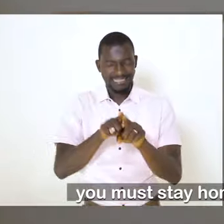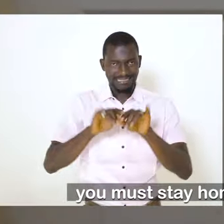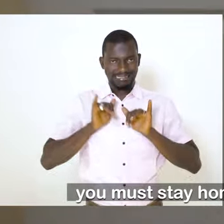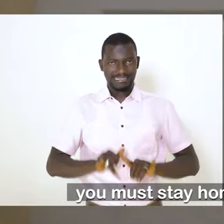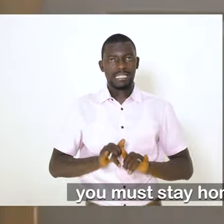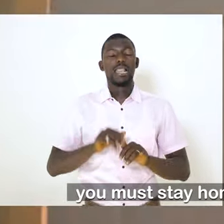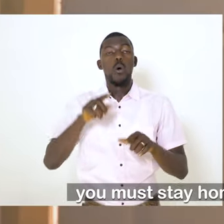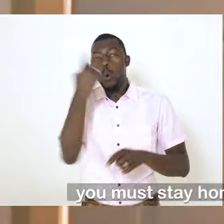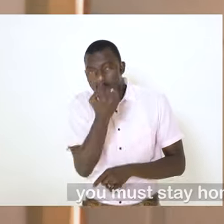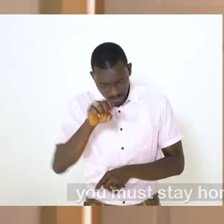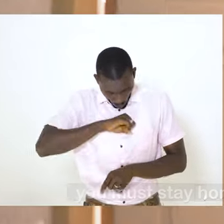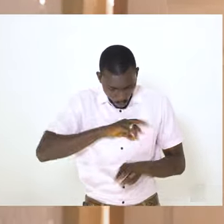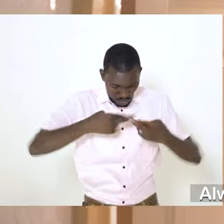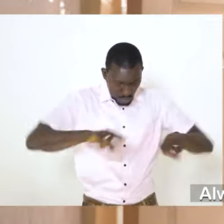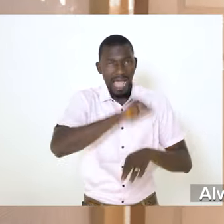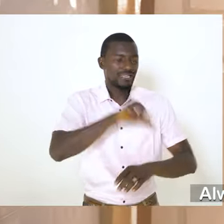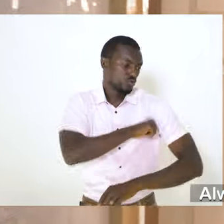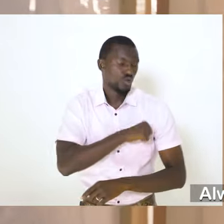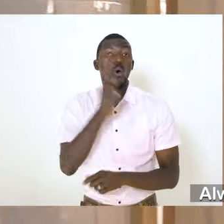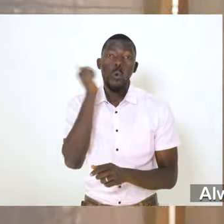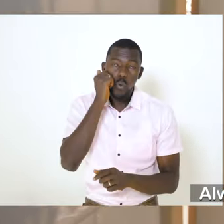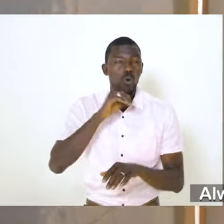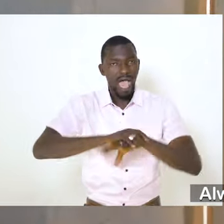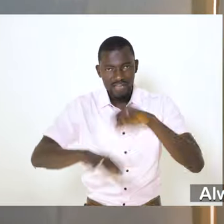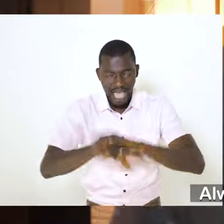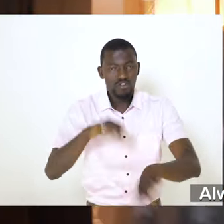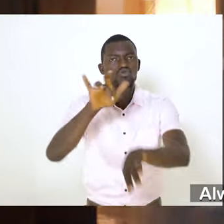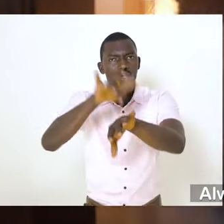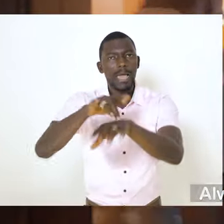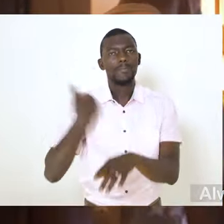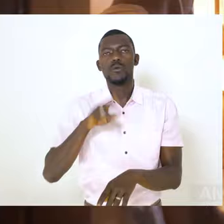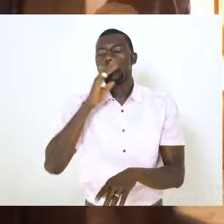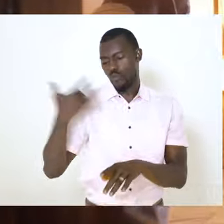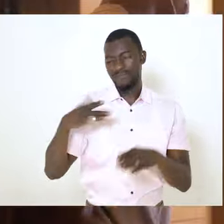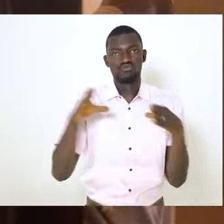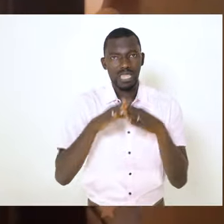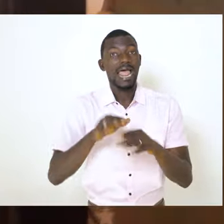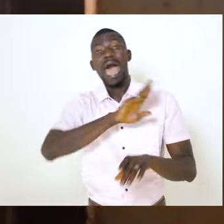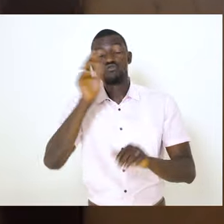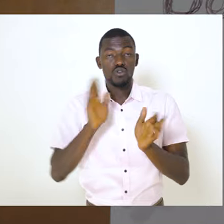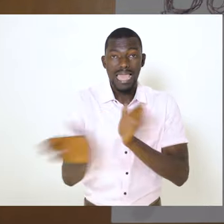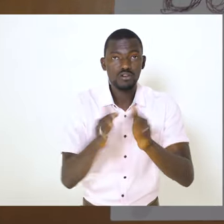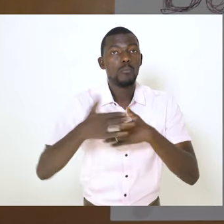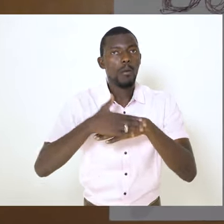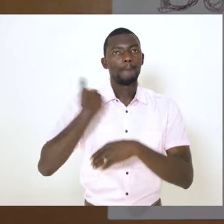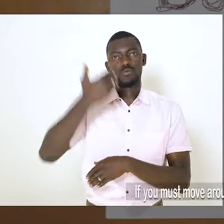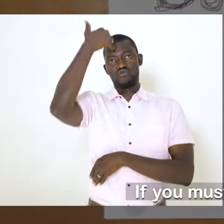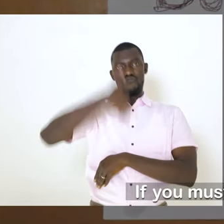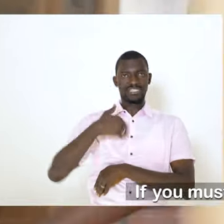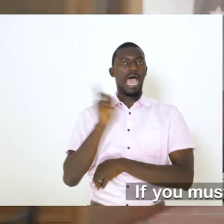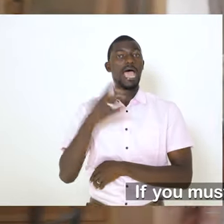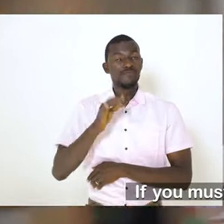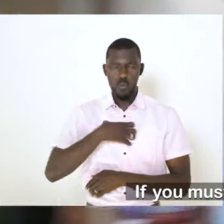movement to only your room and the toilet. Always avoid contact with the people you live with and do not entertain any visitors.